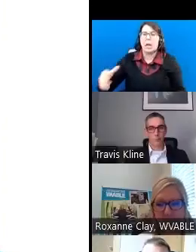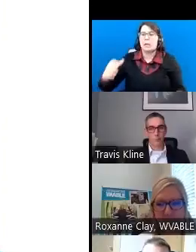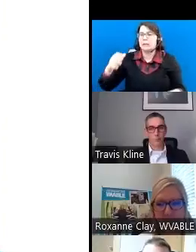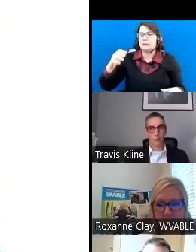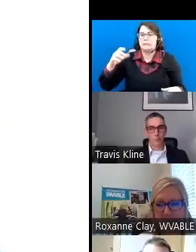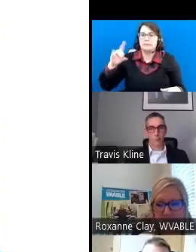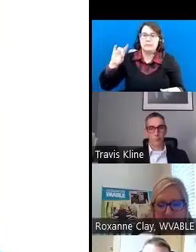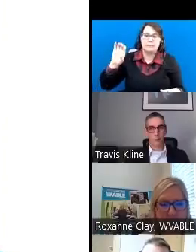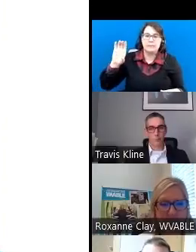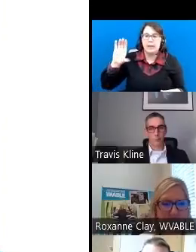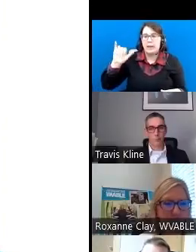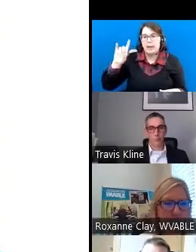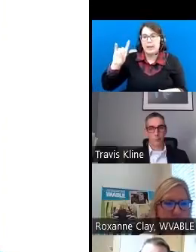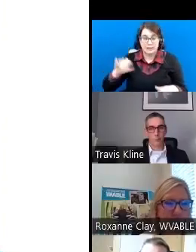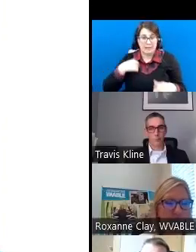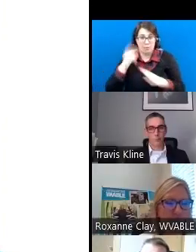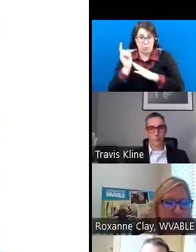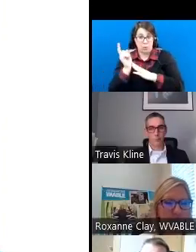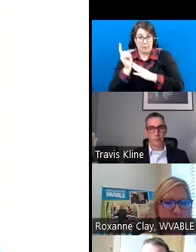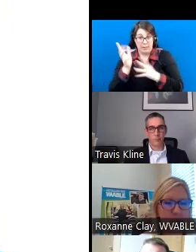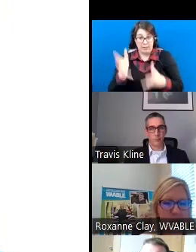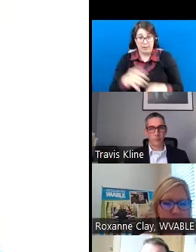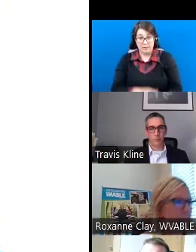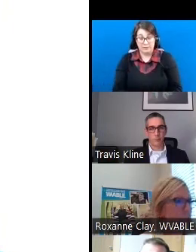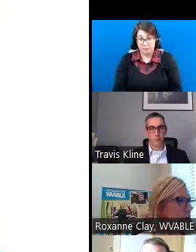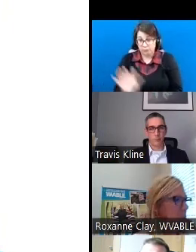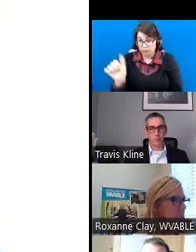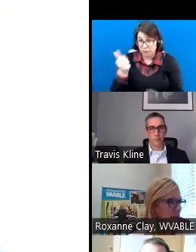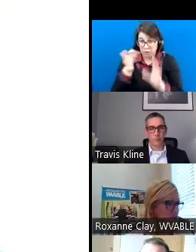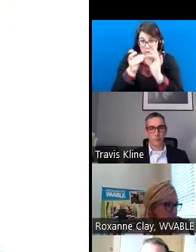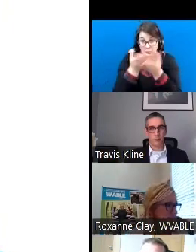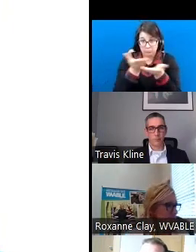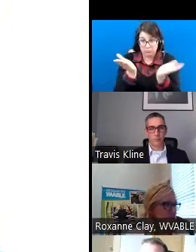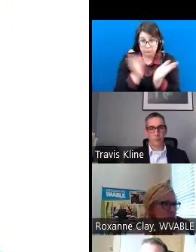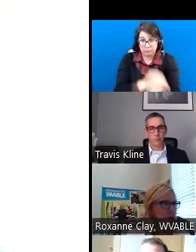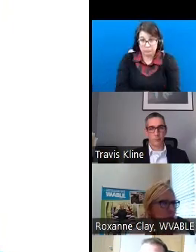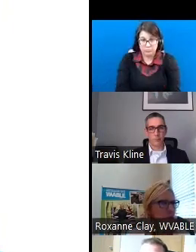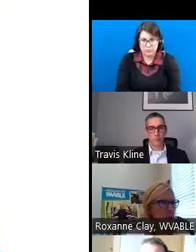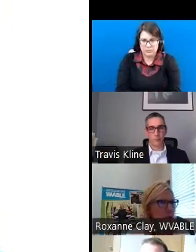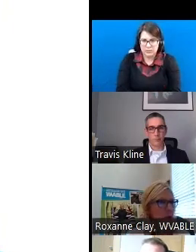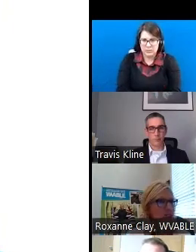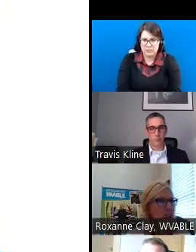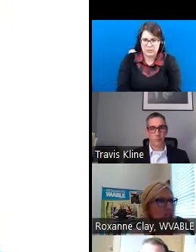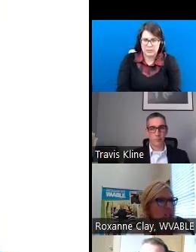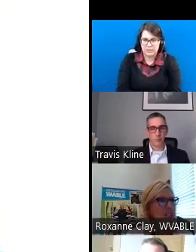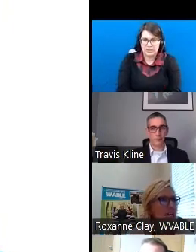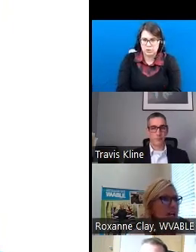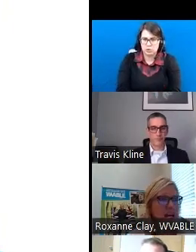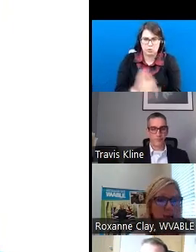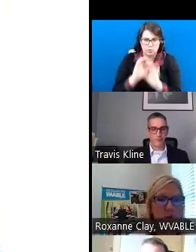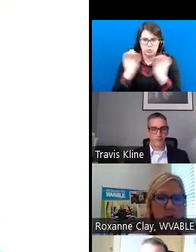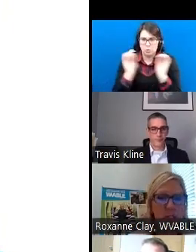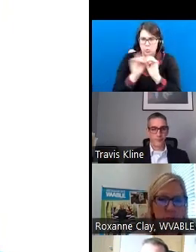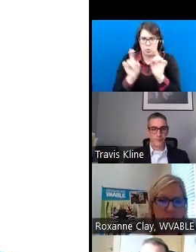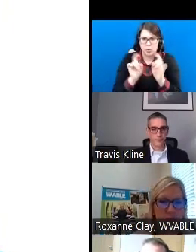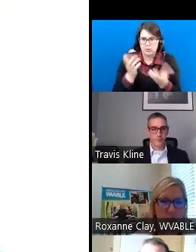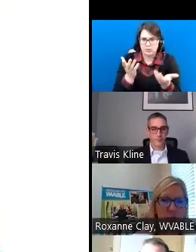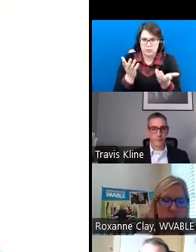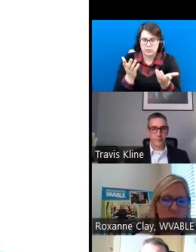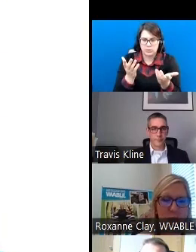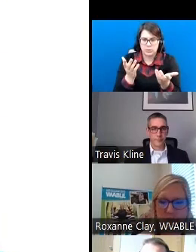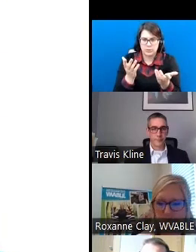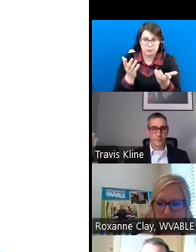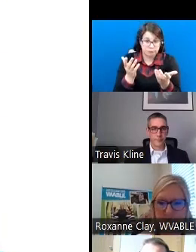You know, we have one minute left, and do we have any other closing remarks? I don't see any more questions, any more closing